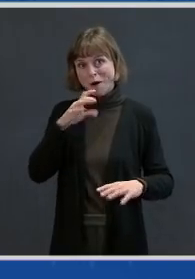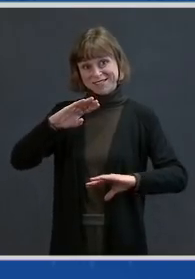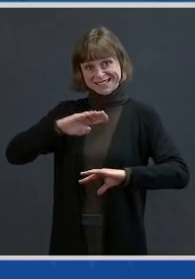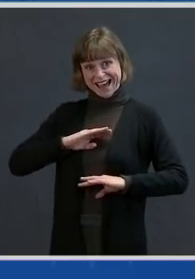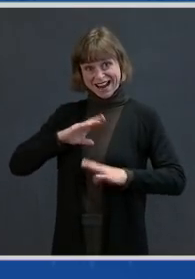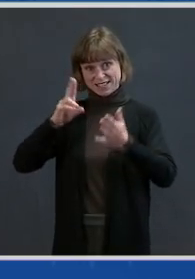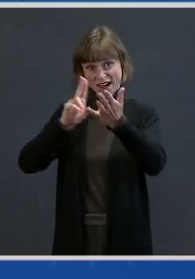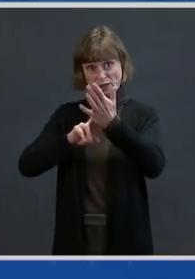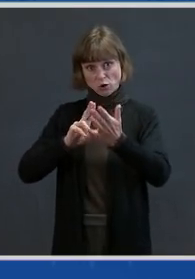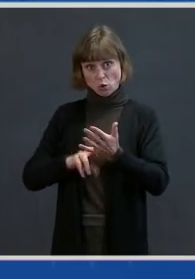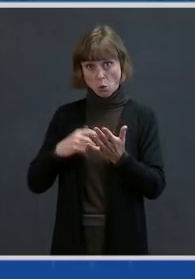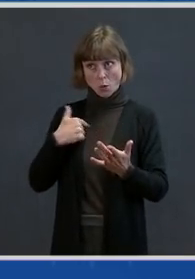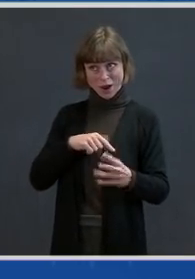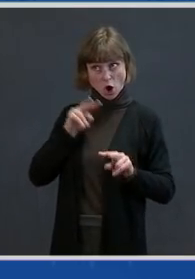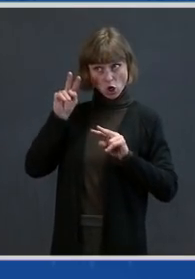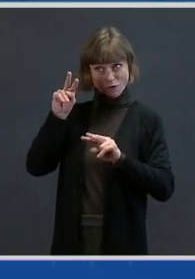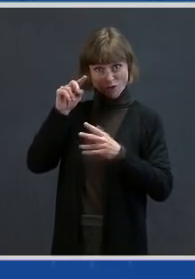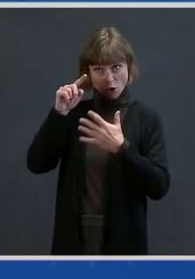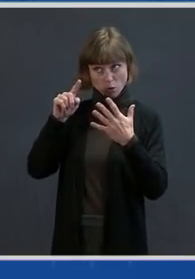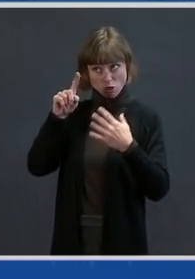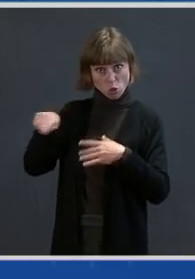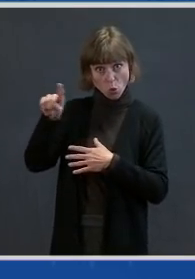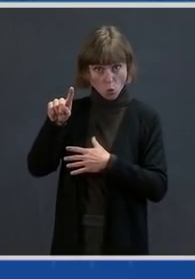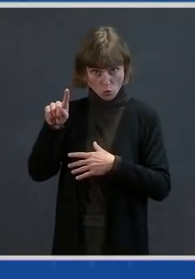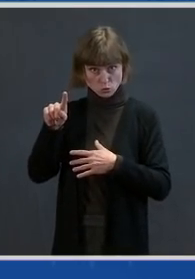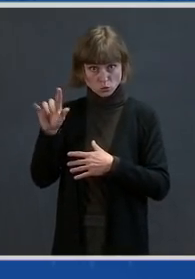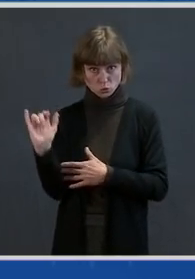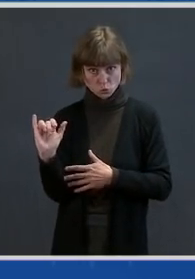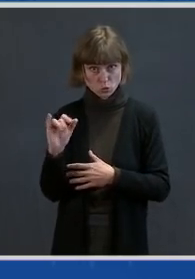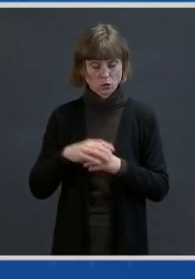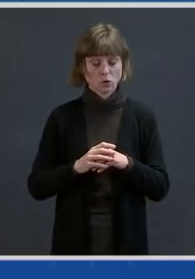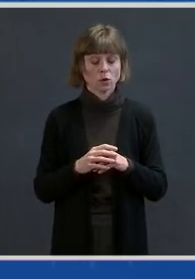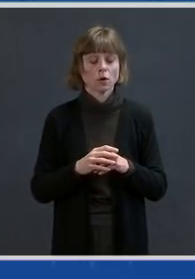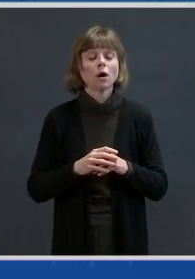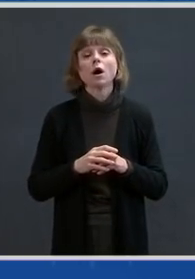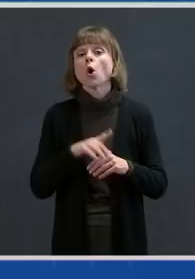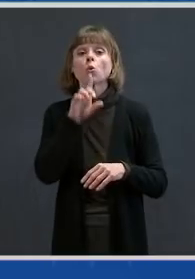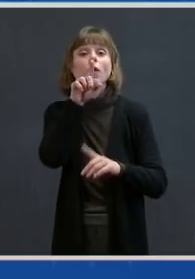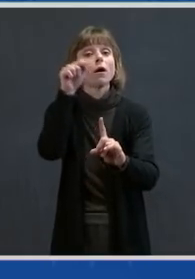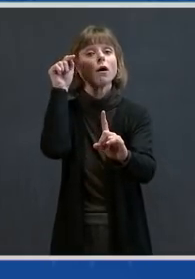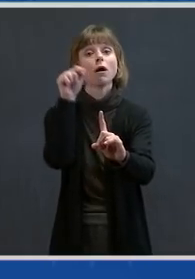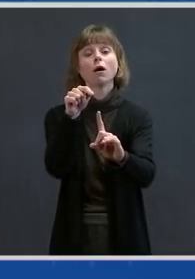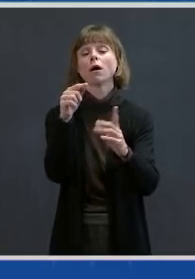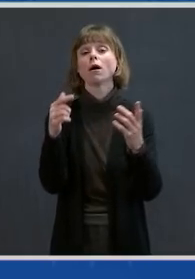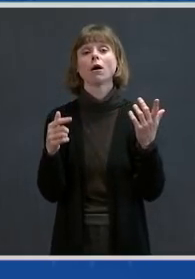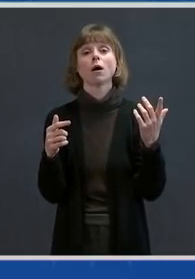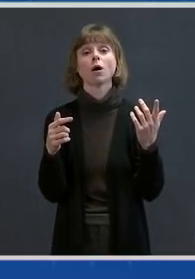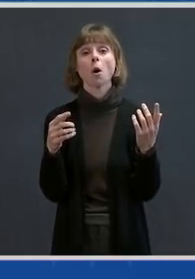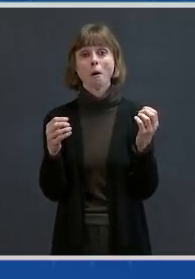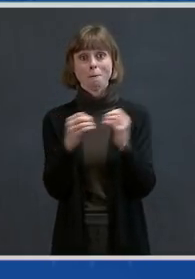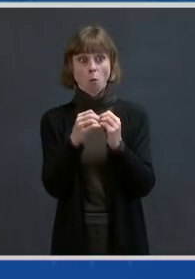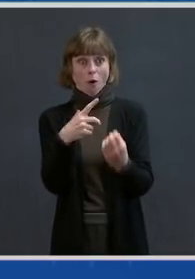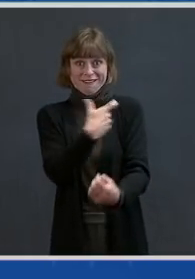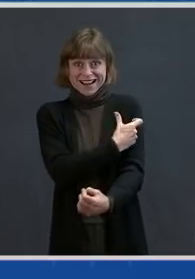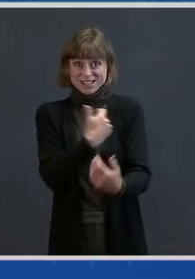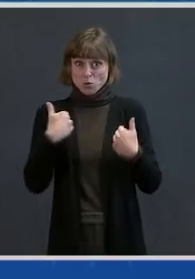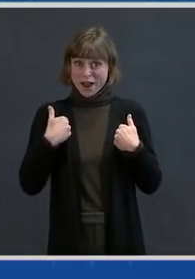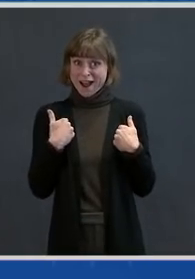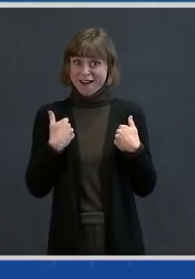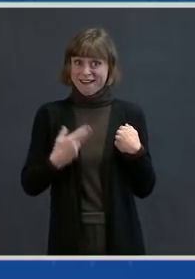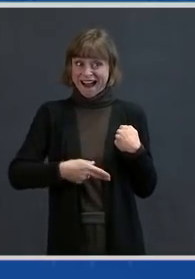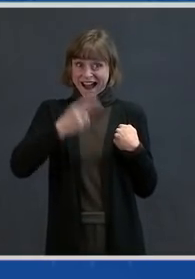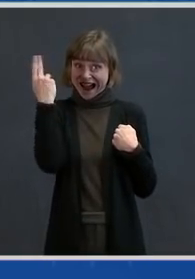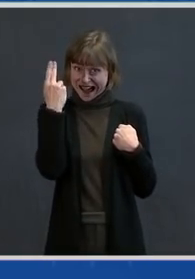forward with them, too. The bottom line is that the more vaccines that have high efficacy that we can get into